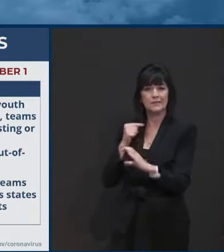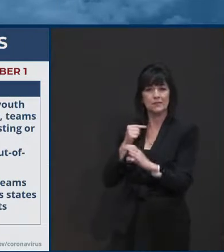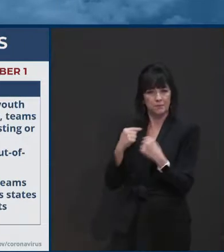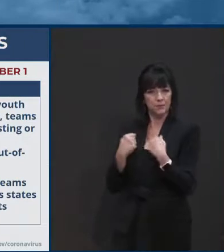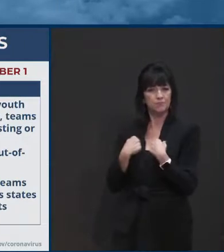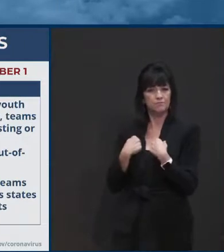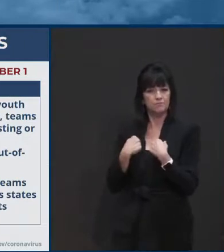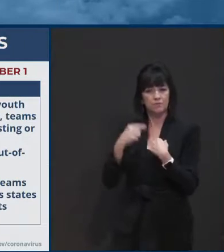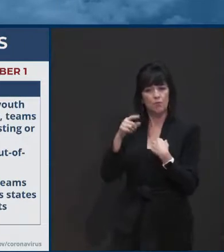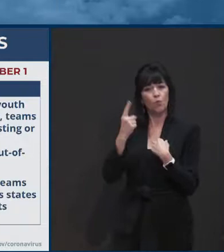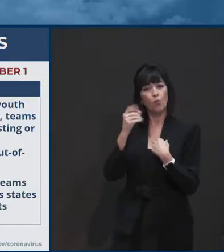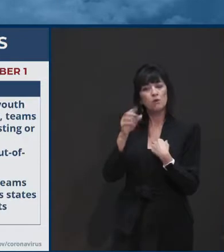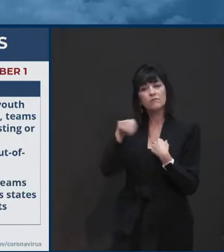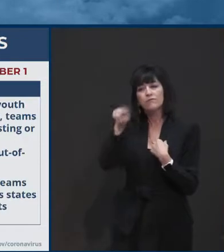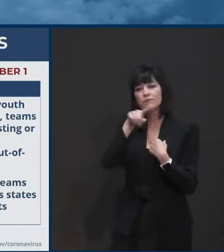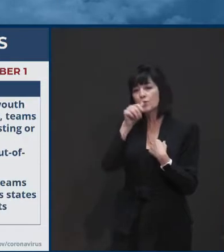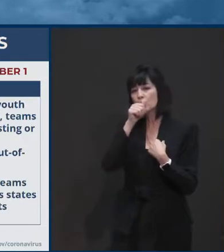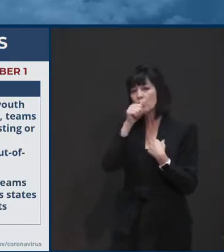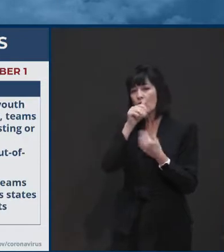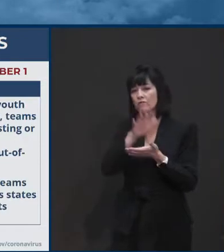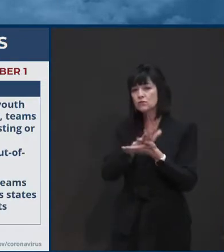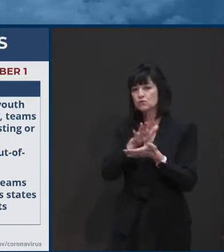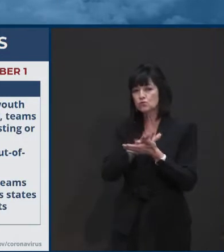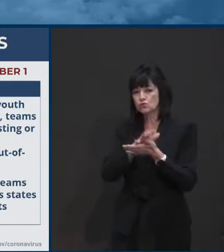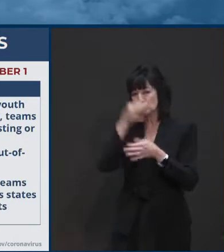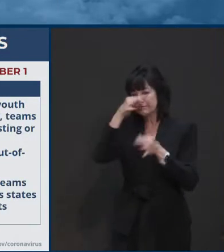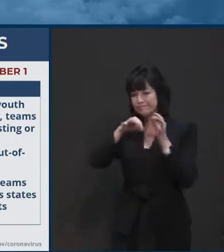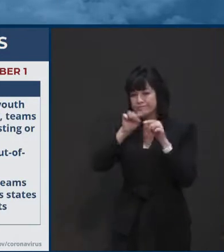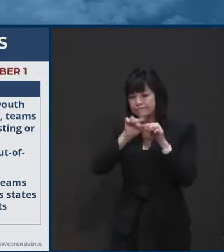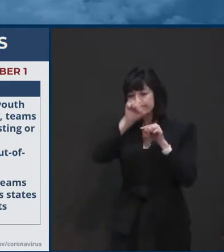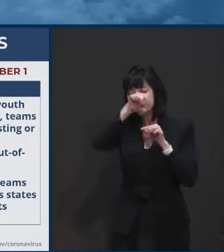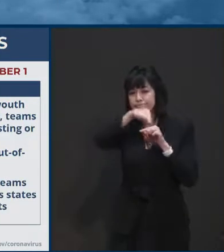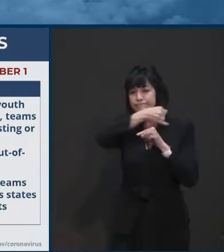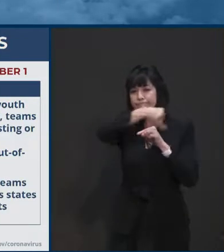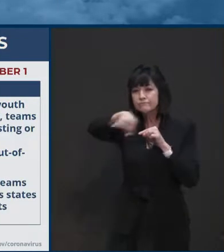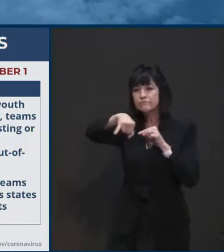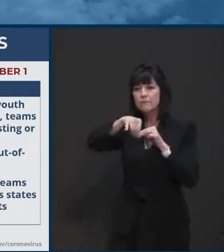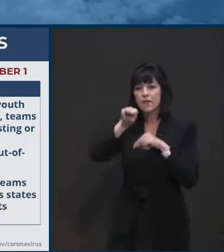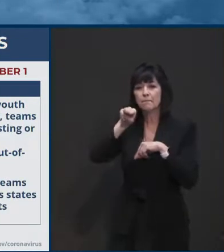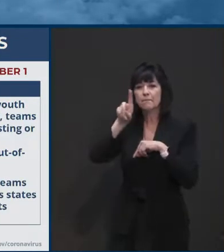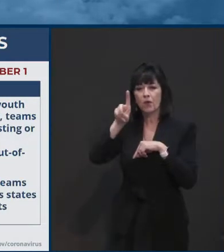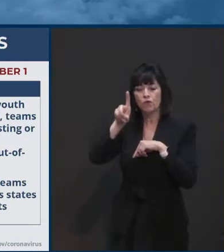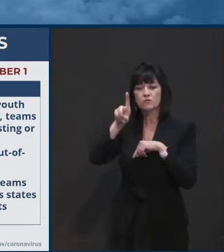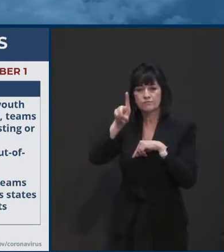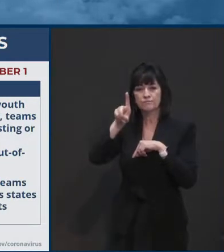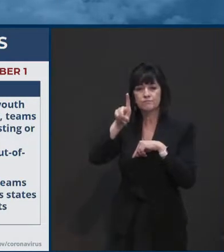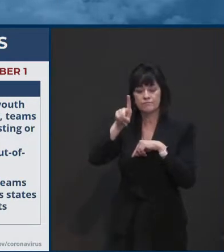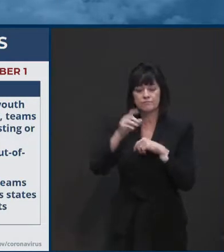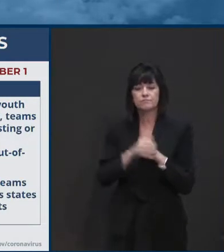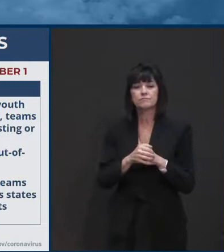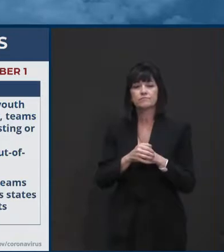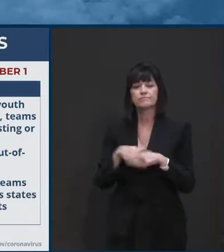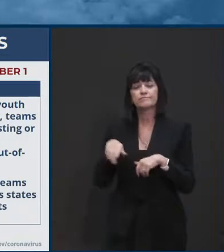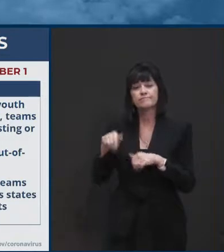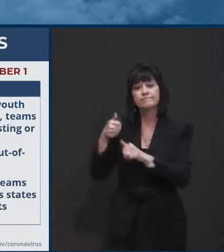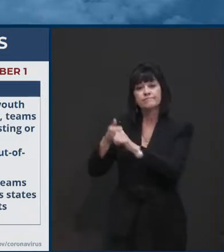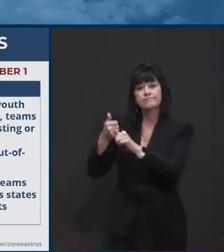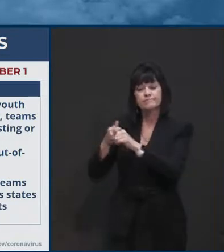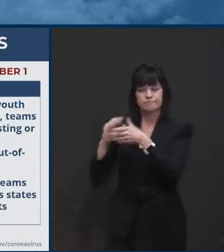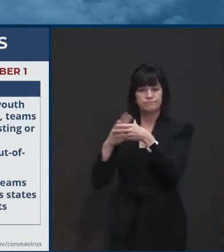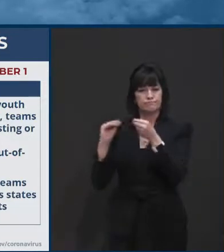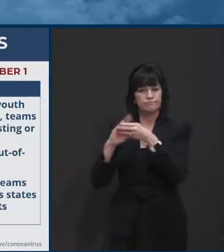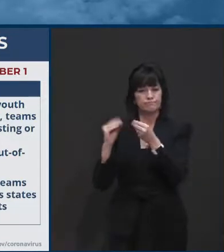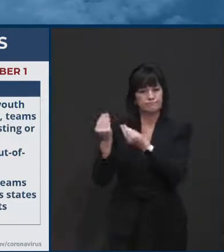private schools, actually over the line in Maryland, that, uh, she had lots of children that were quarantining, uh,